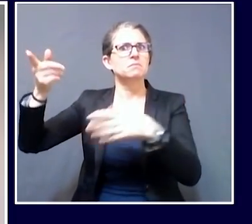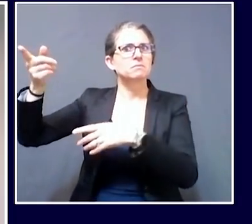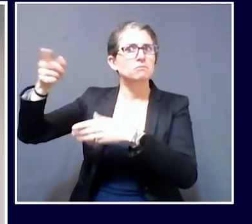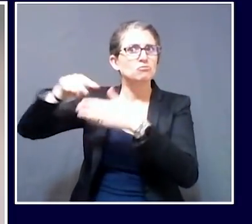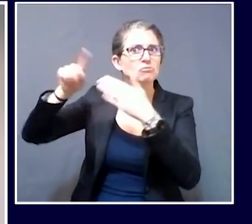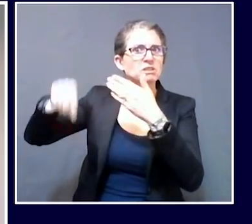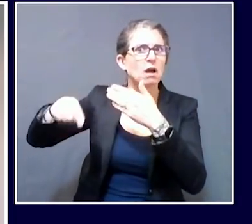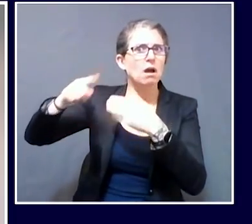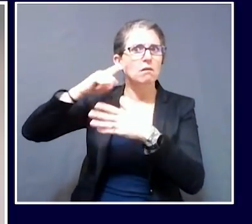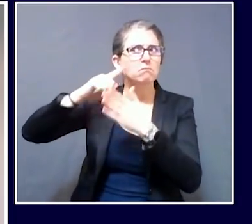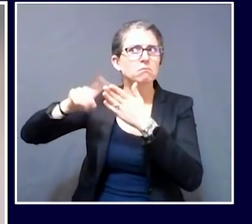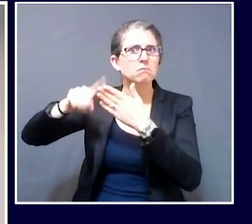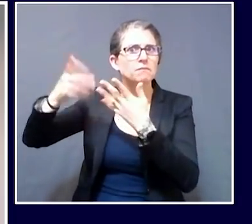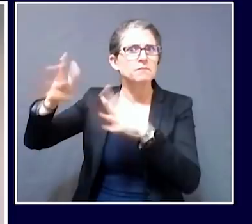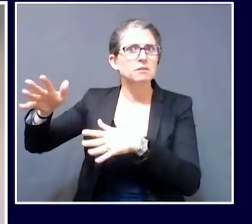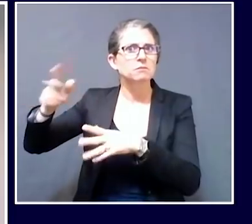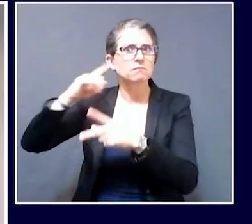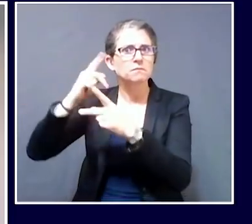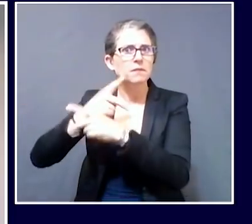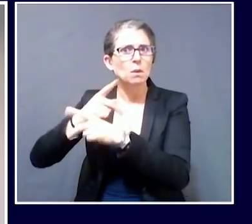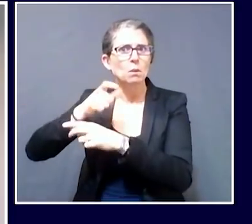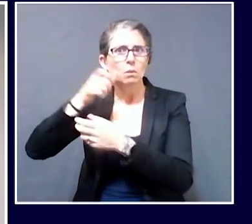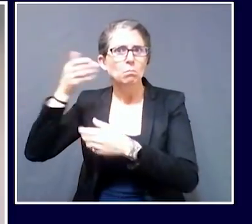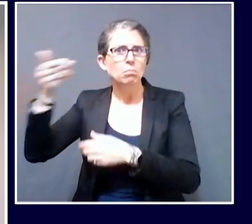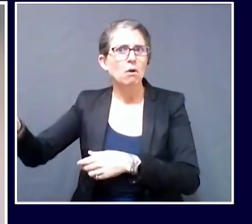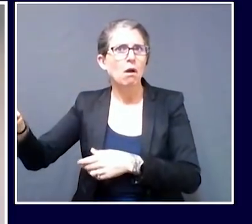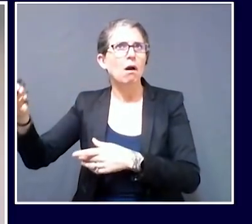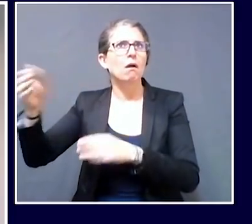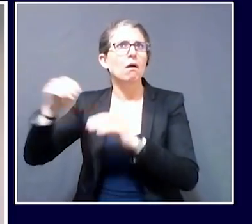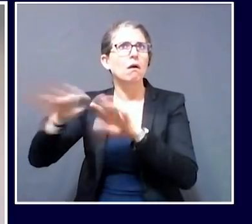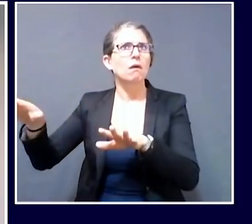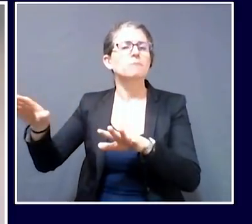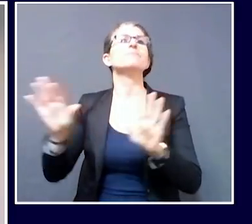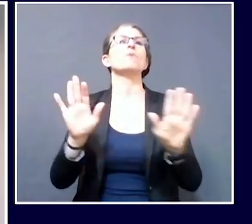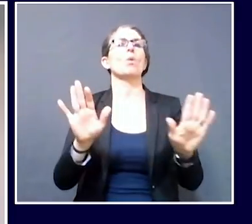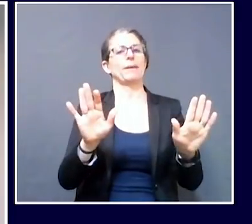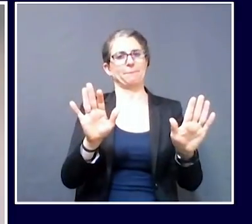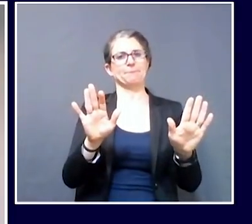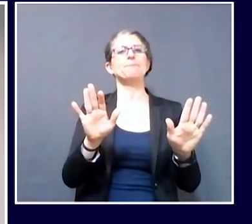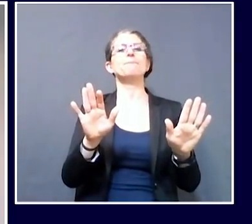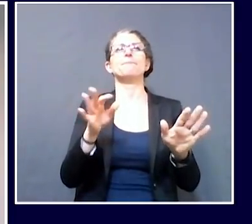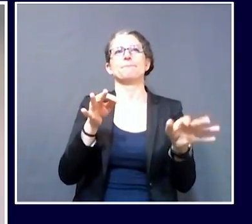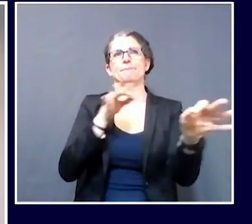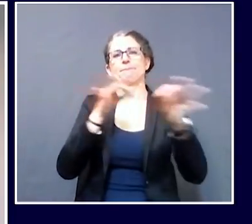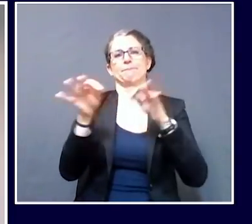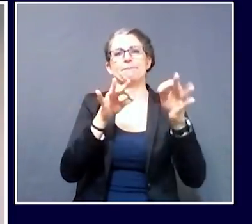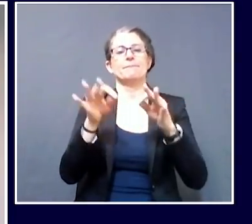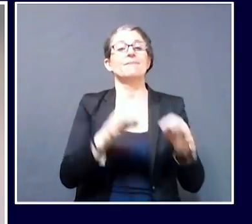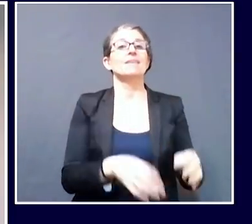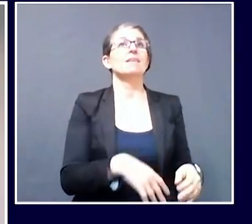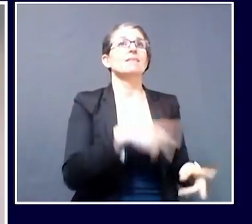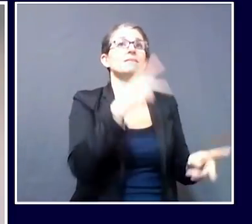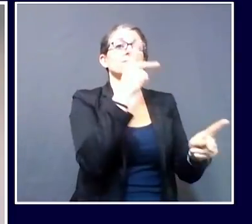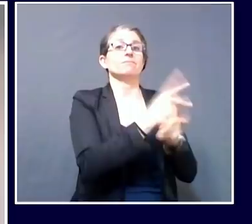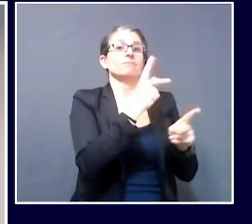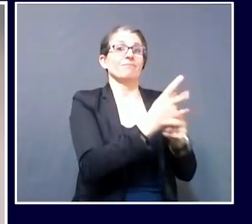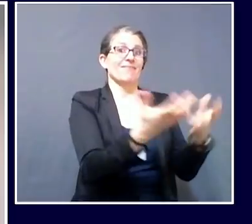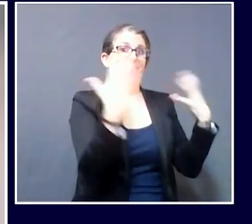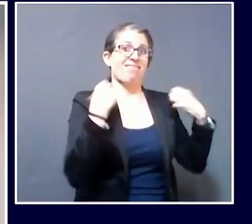are unique and distinct from healthcare facility outbreaks. In healthcare facility outbreaks, there's